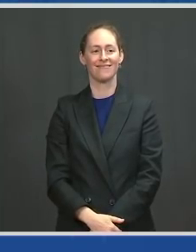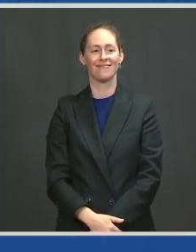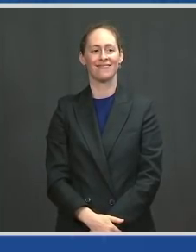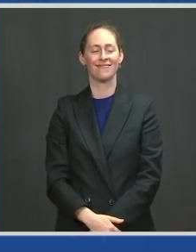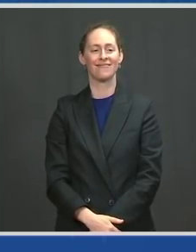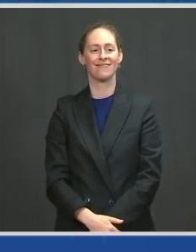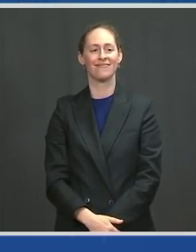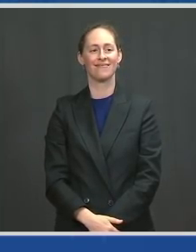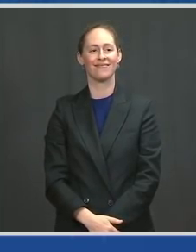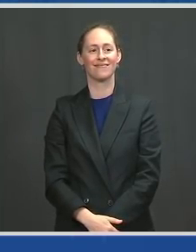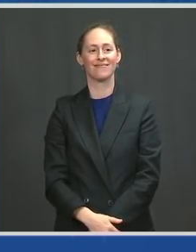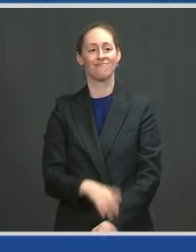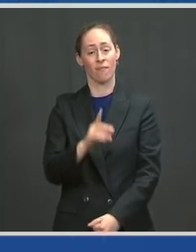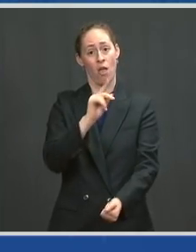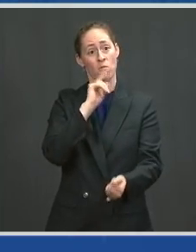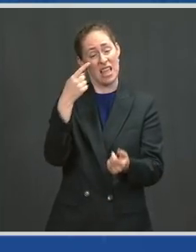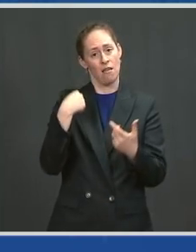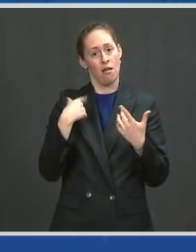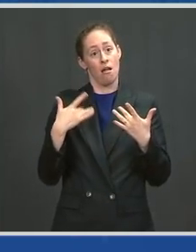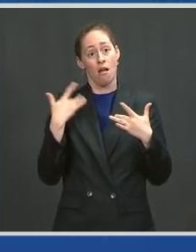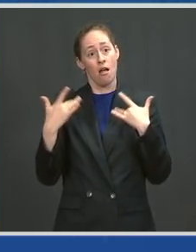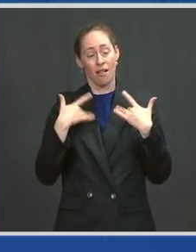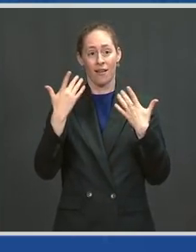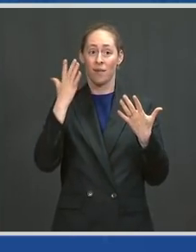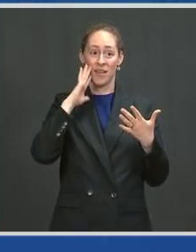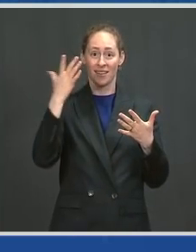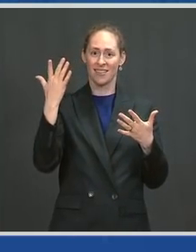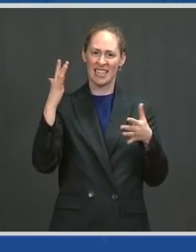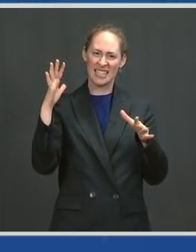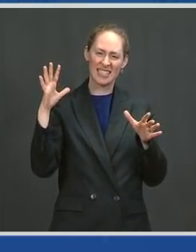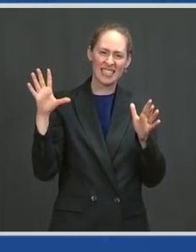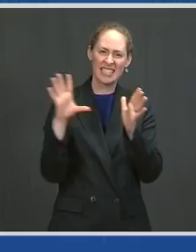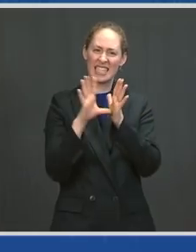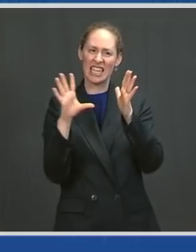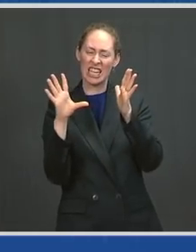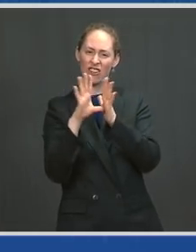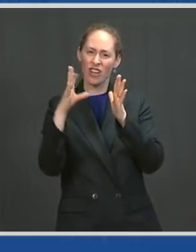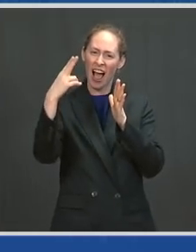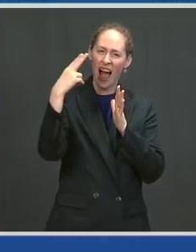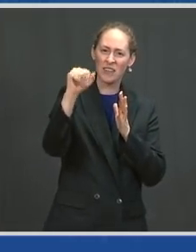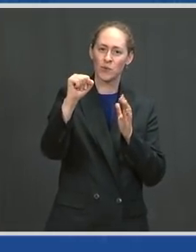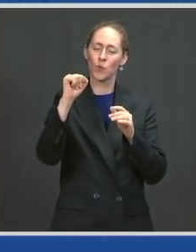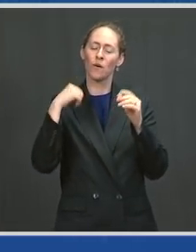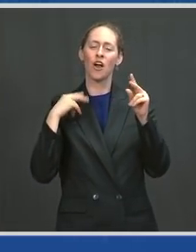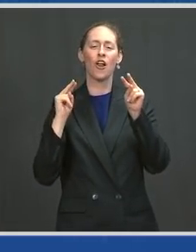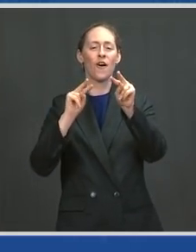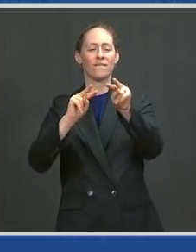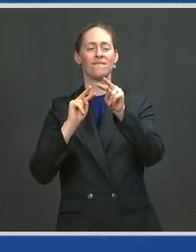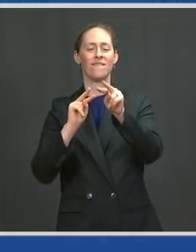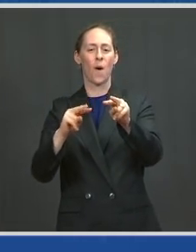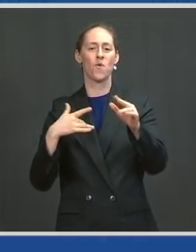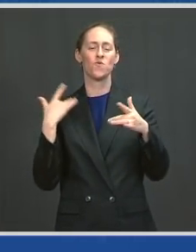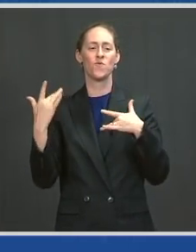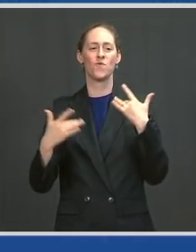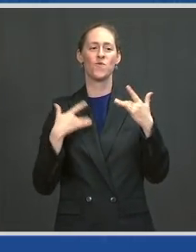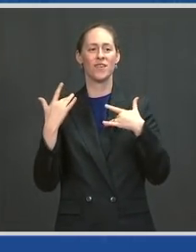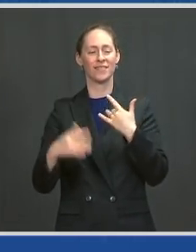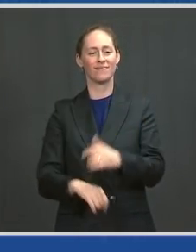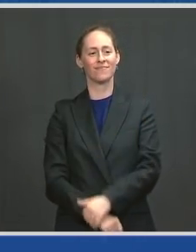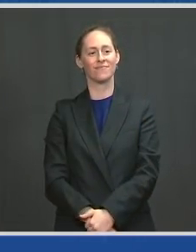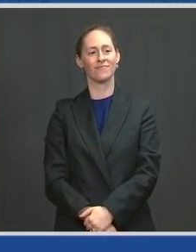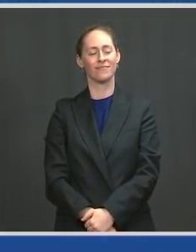to have a normal senior year of high school. This wouldn't have happened without Americans doing the right thing